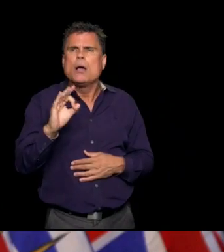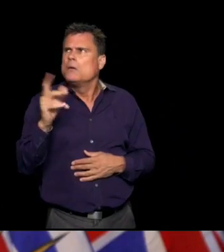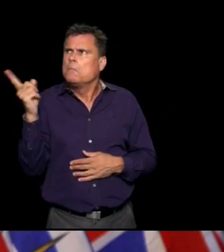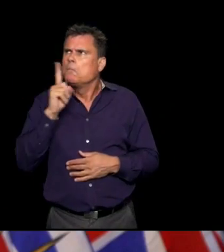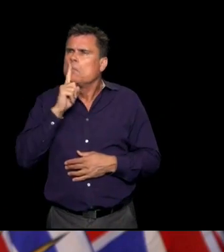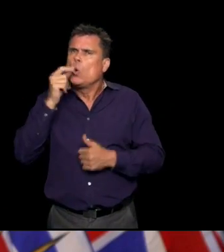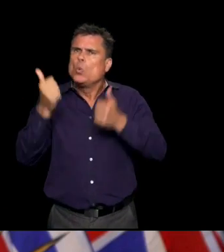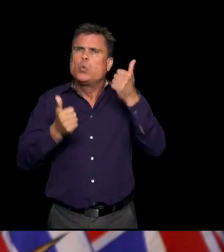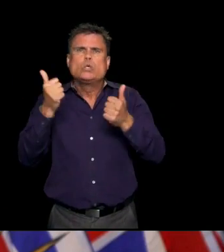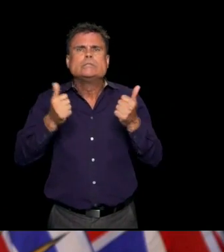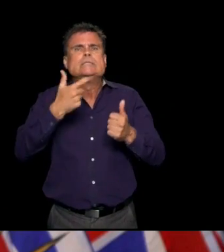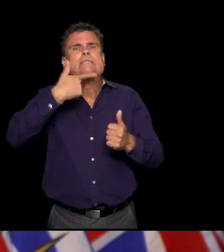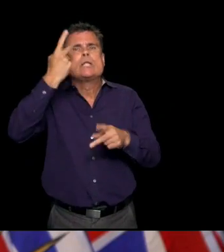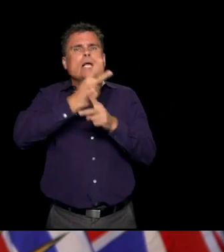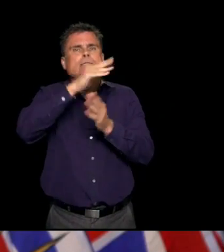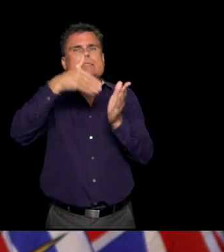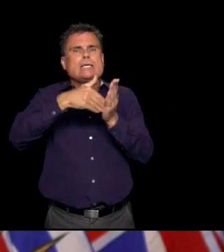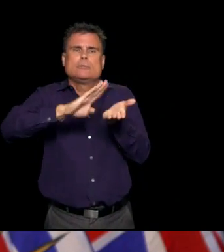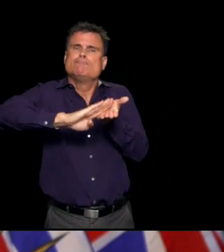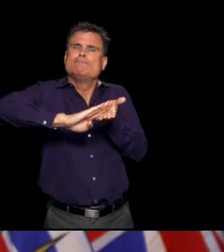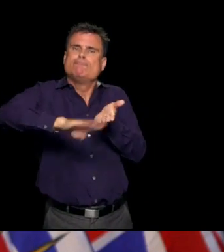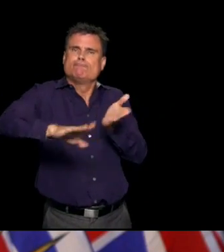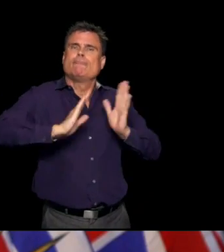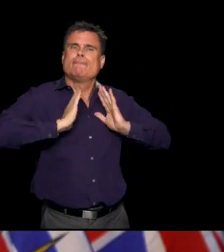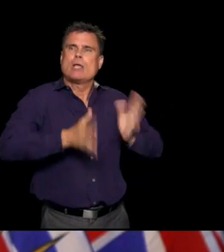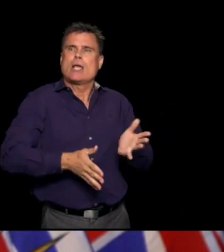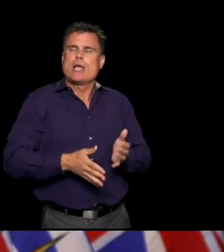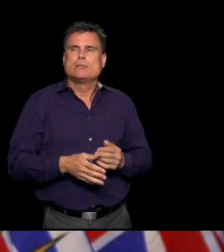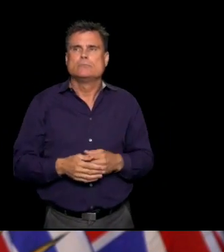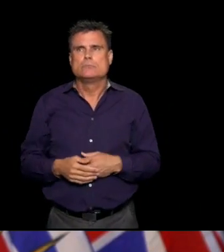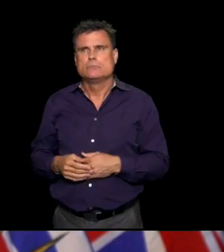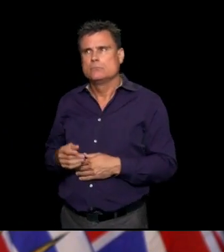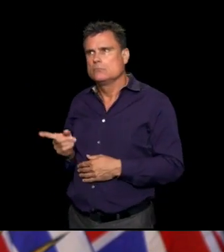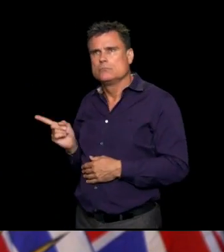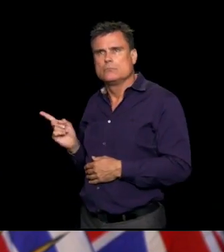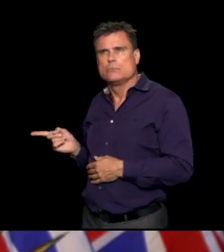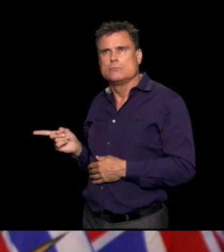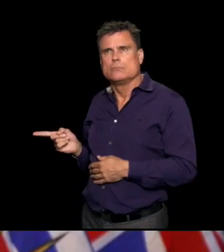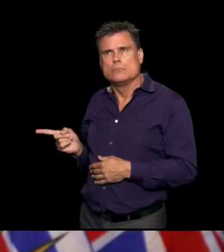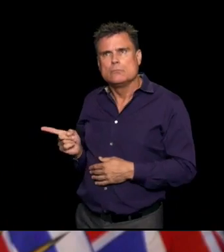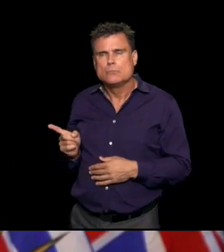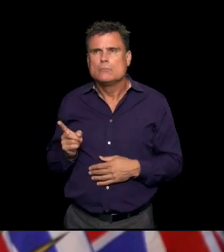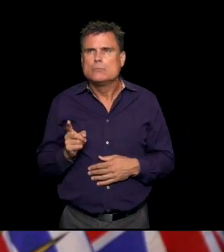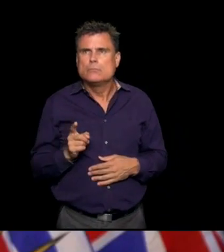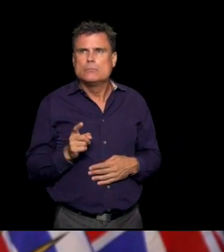there's nine. You didn't say which one is officially over, so I'm just wondering which one is over.